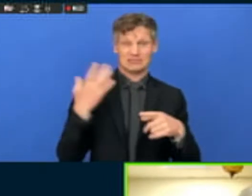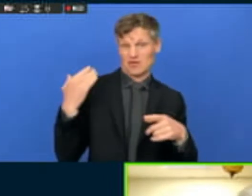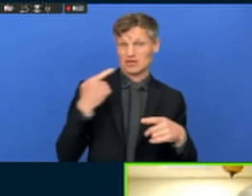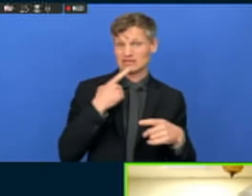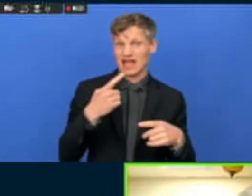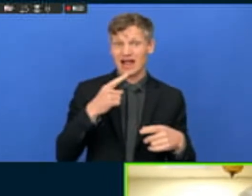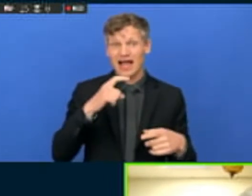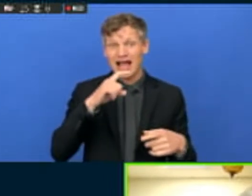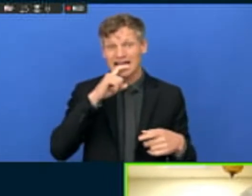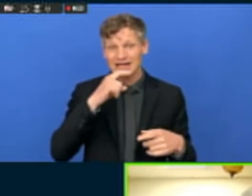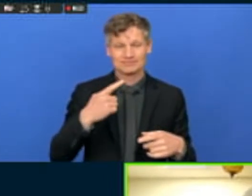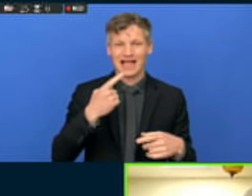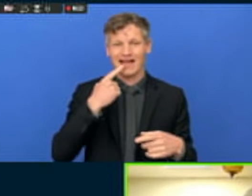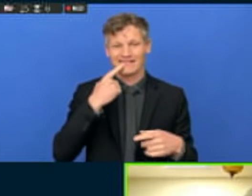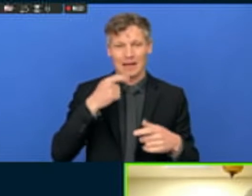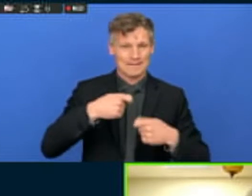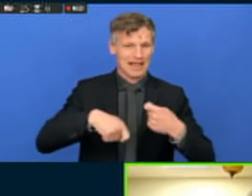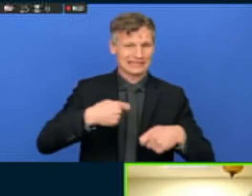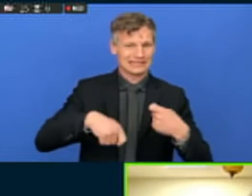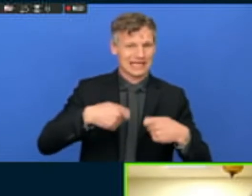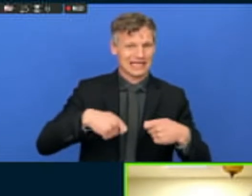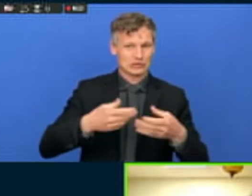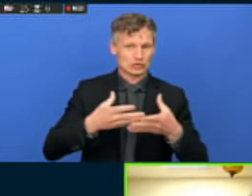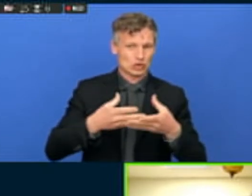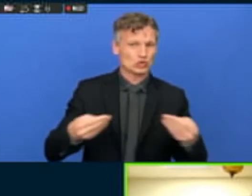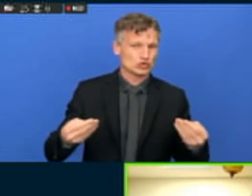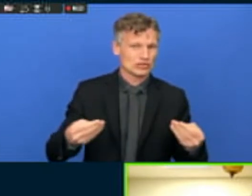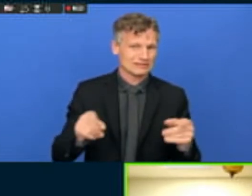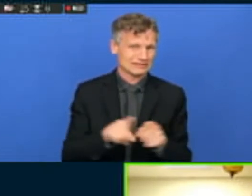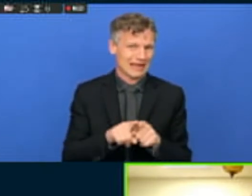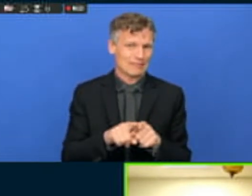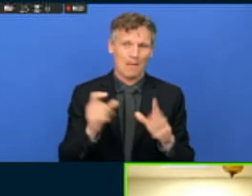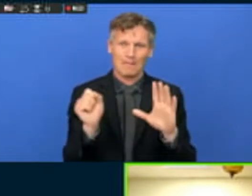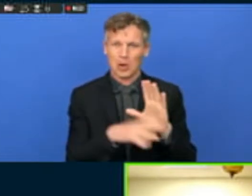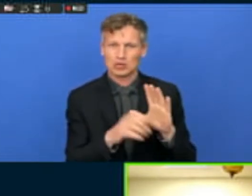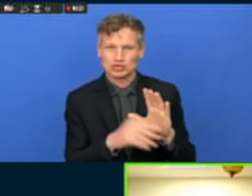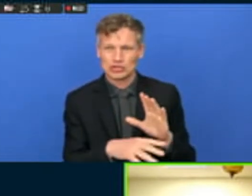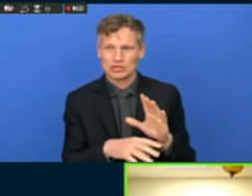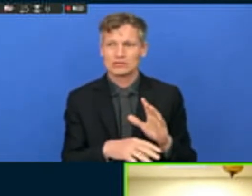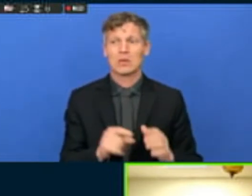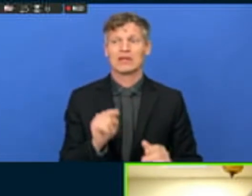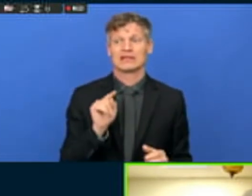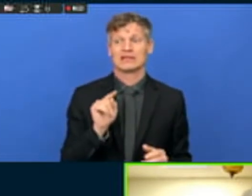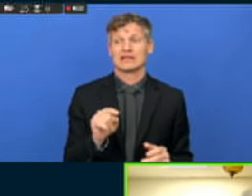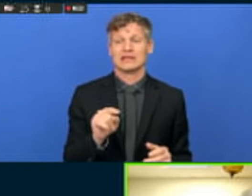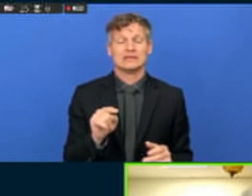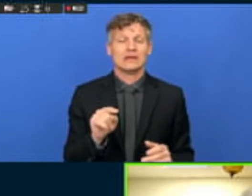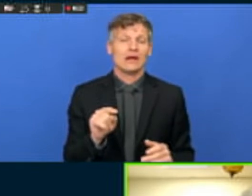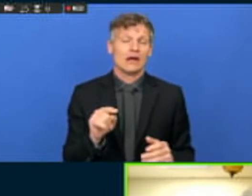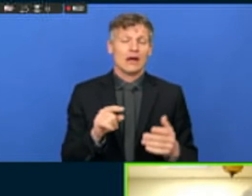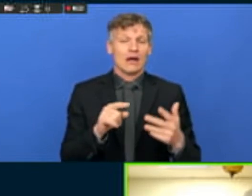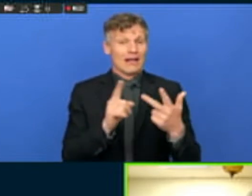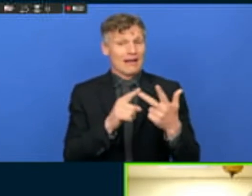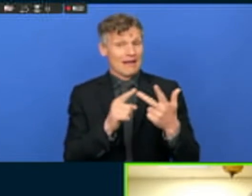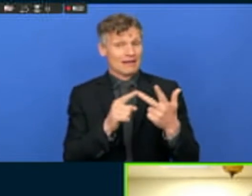mobilizing the local voices for global environmental agendas. And finally, member states,